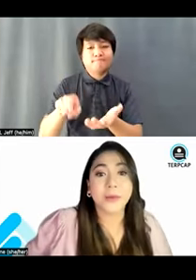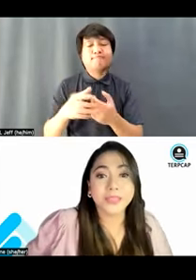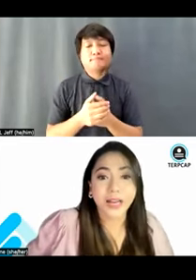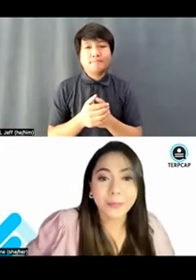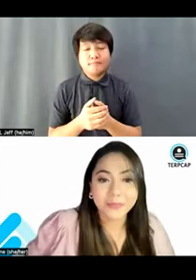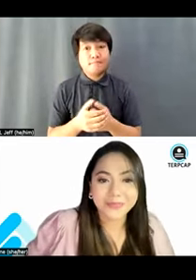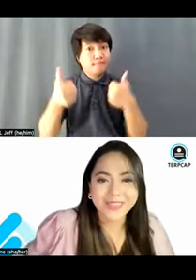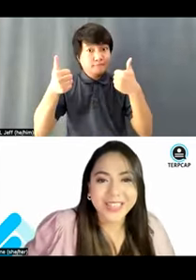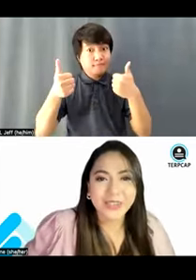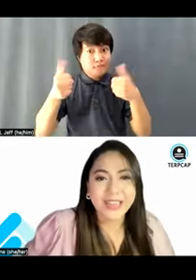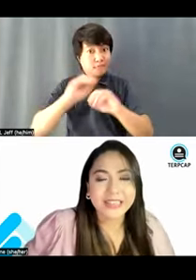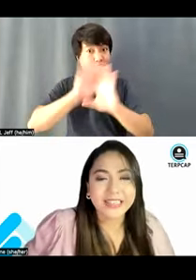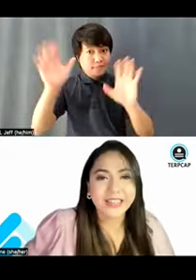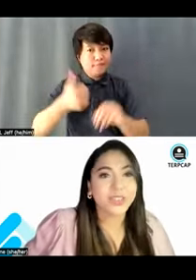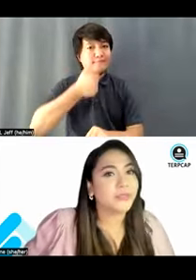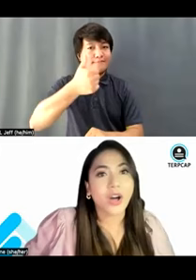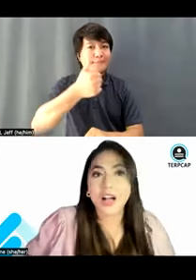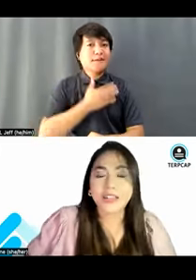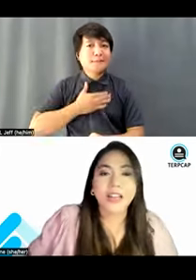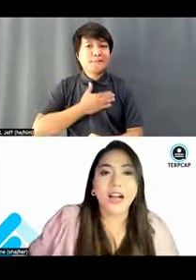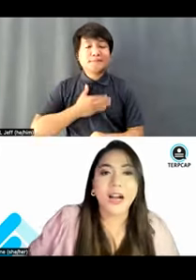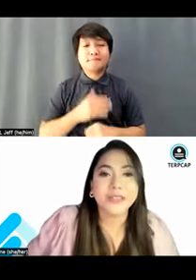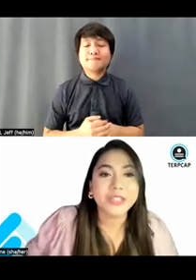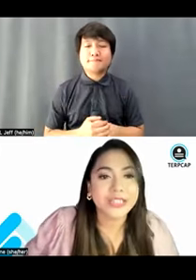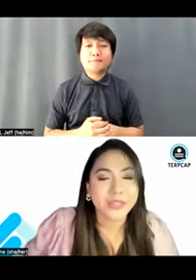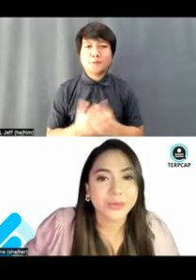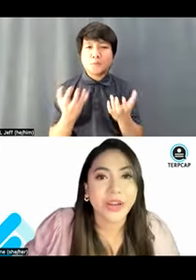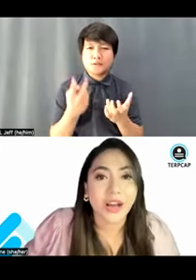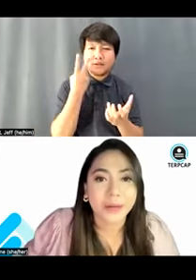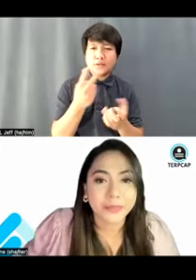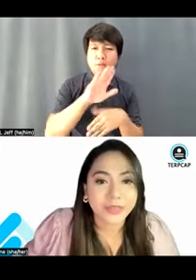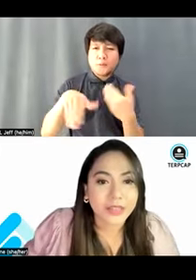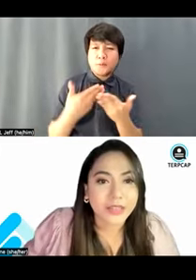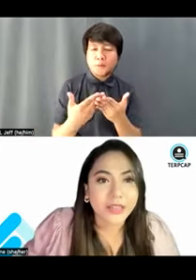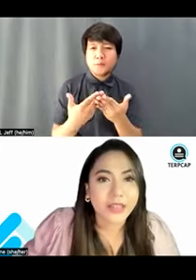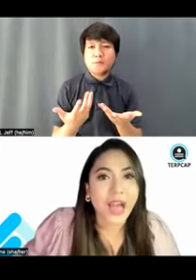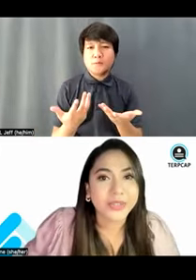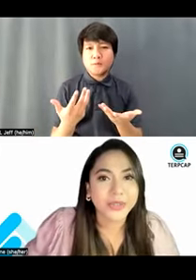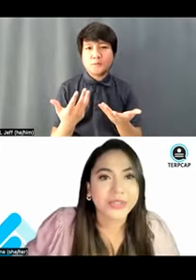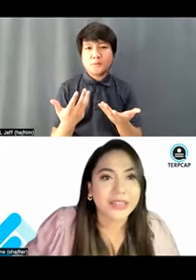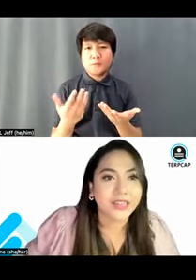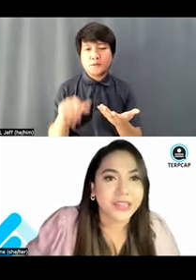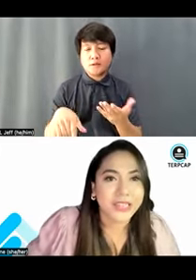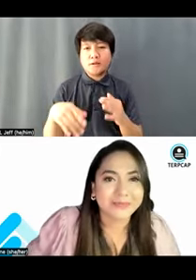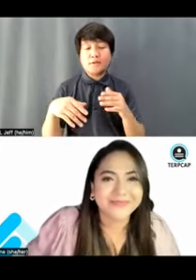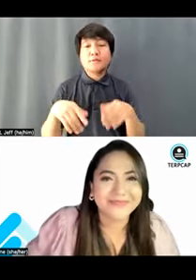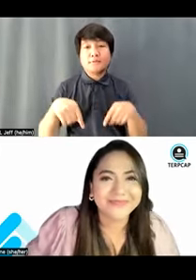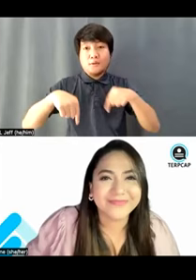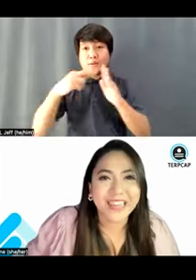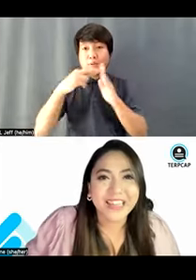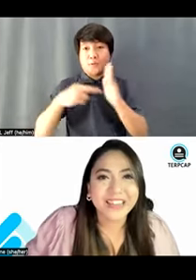us a thumbs up so I can see that you've all understood the house rules clearly.